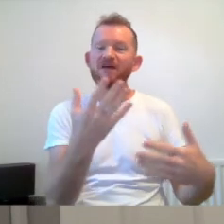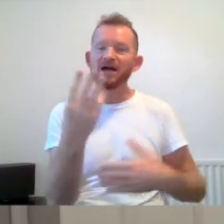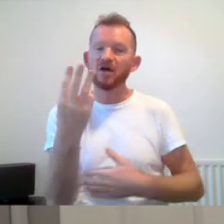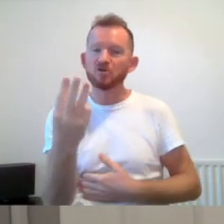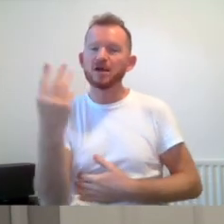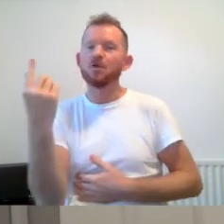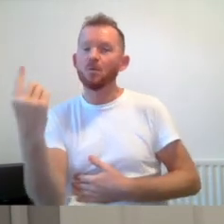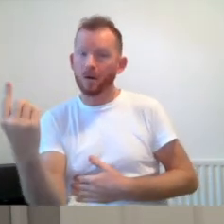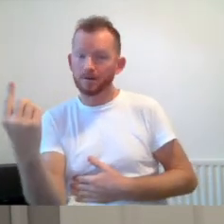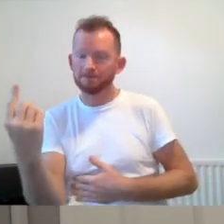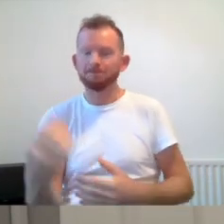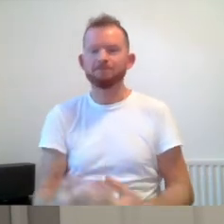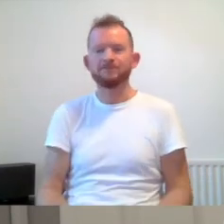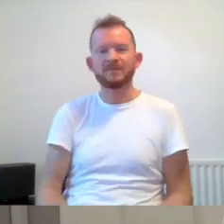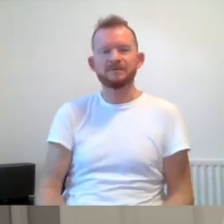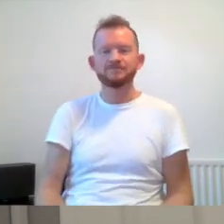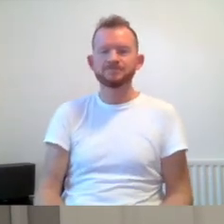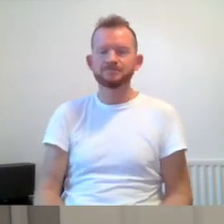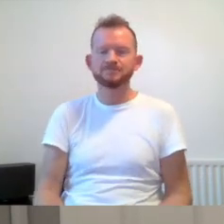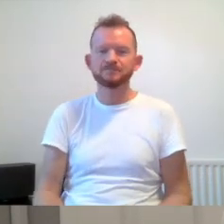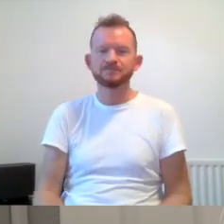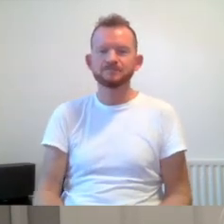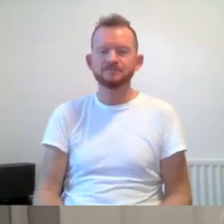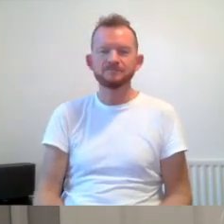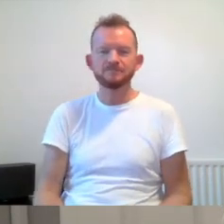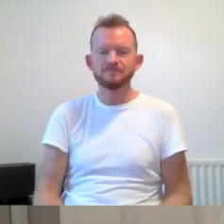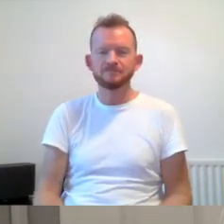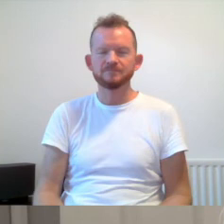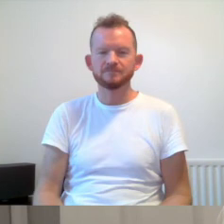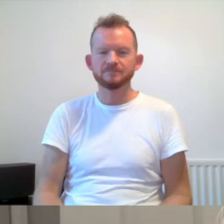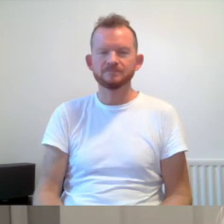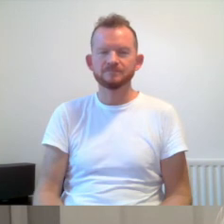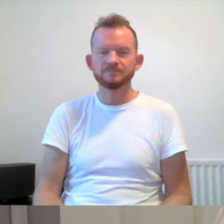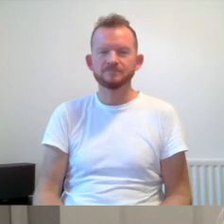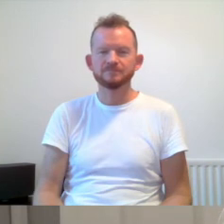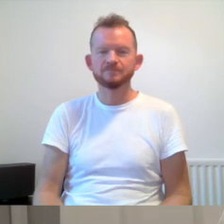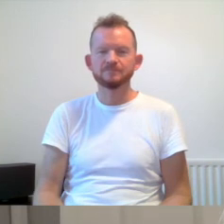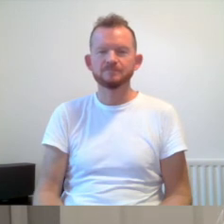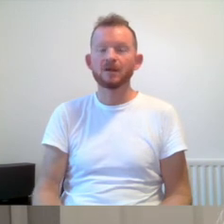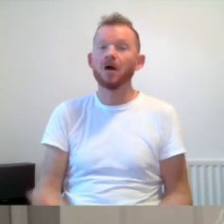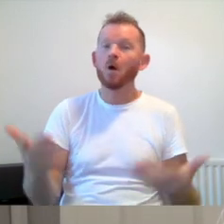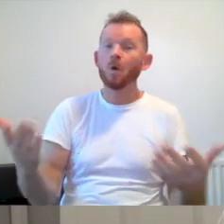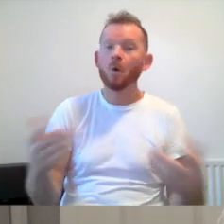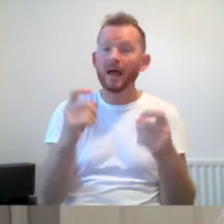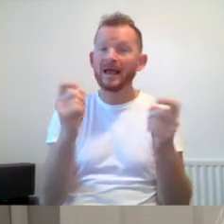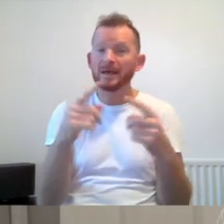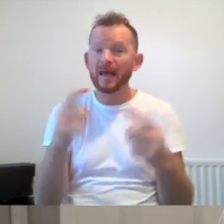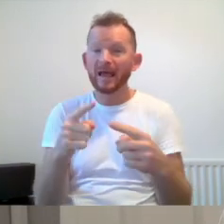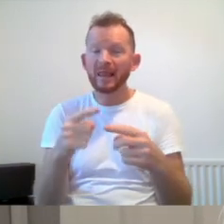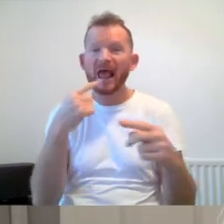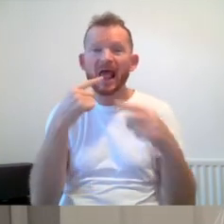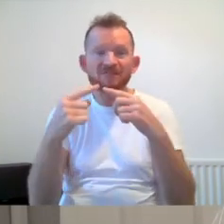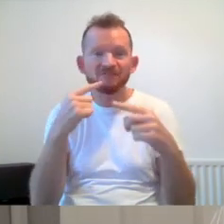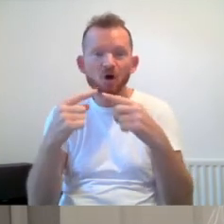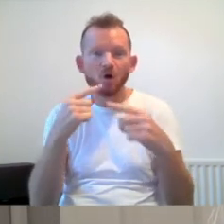That's 077 82 540 531. Or you can email at info